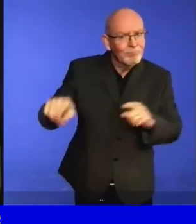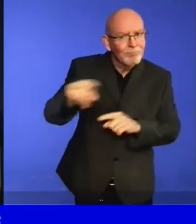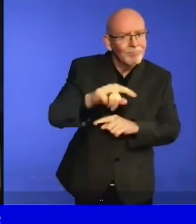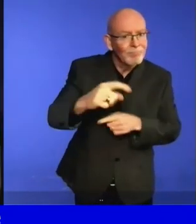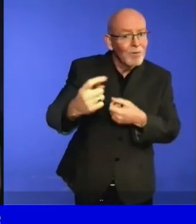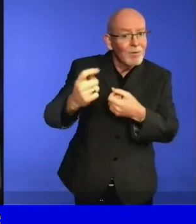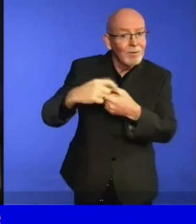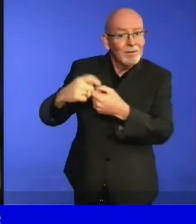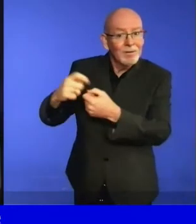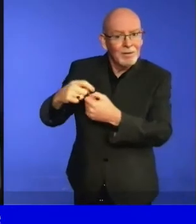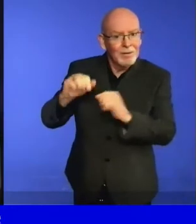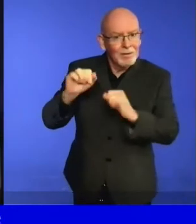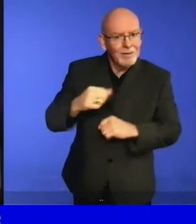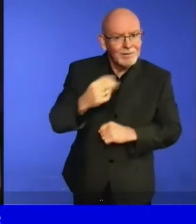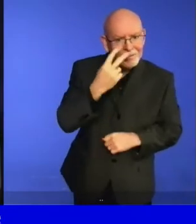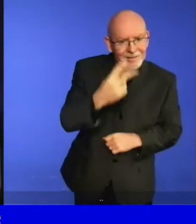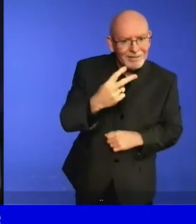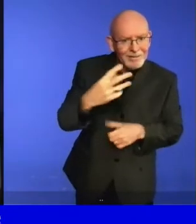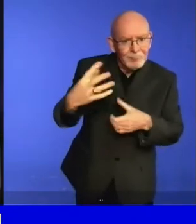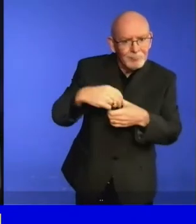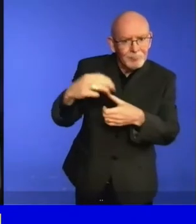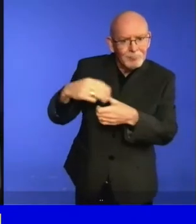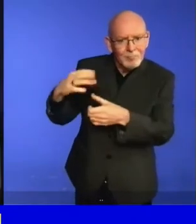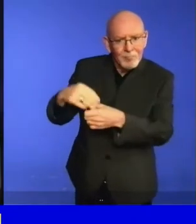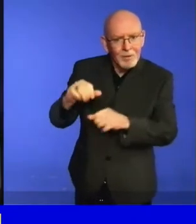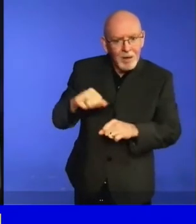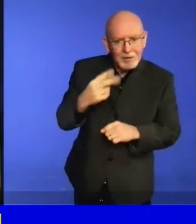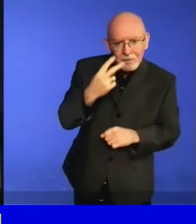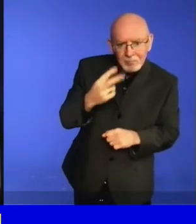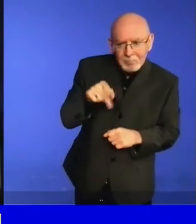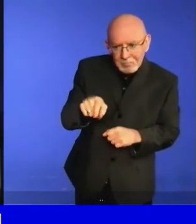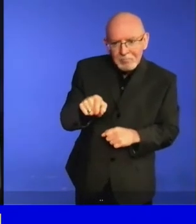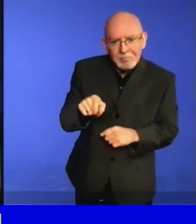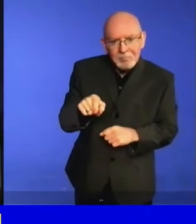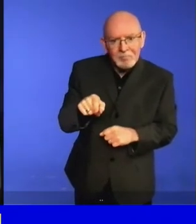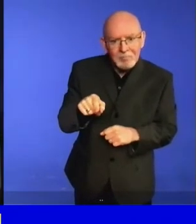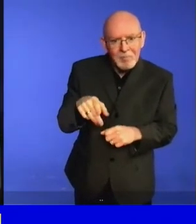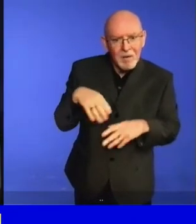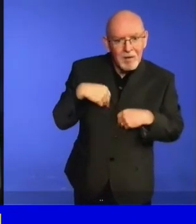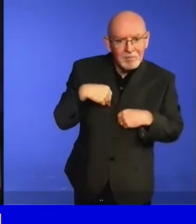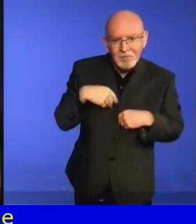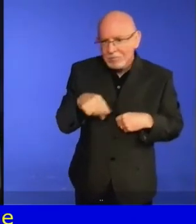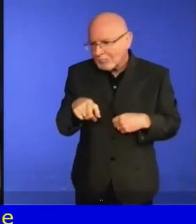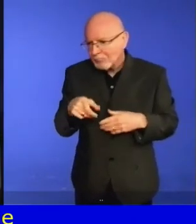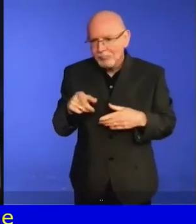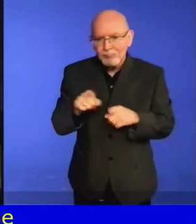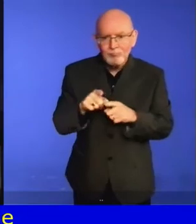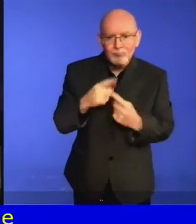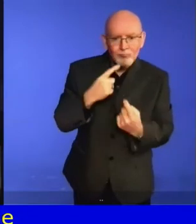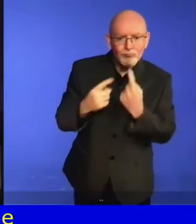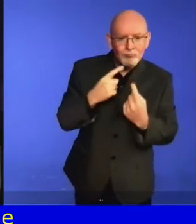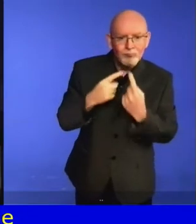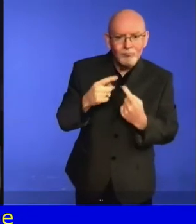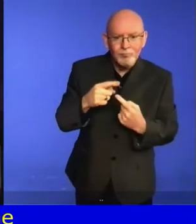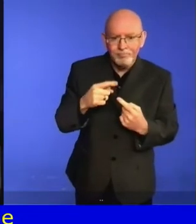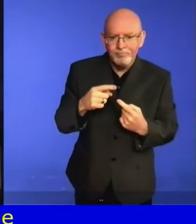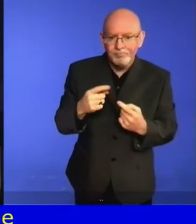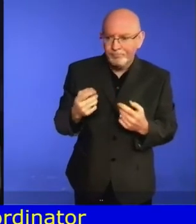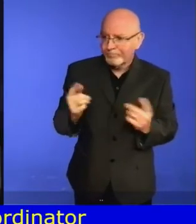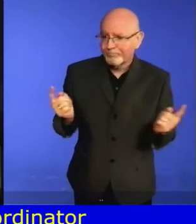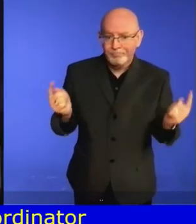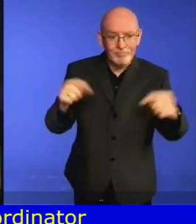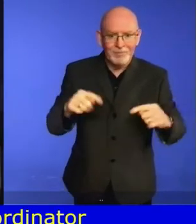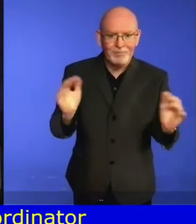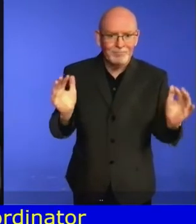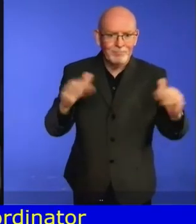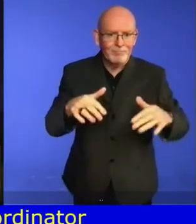task force on the draft general comment, will address you tomorrow in panel one and may provide